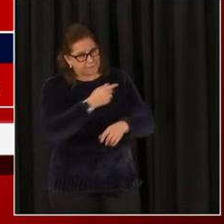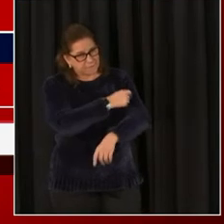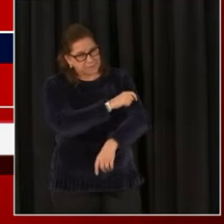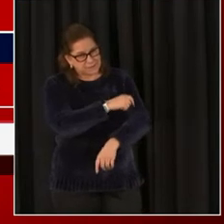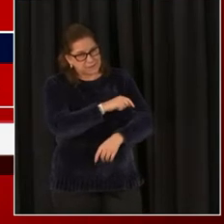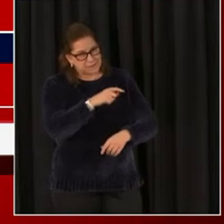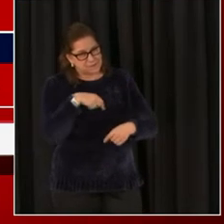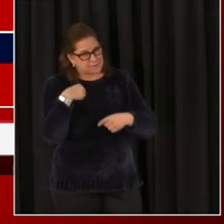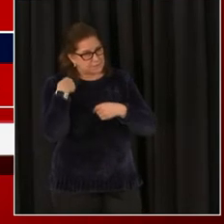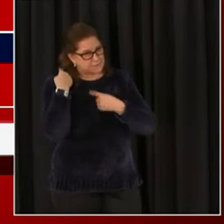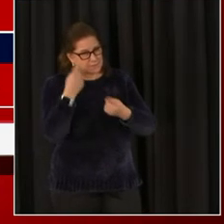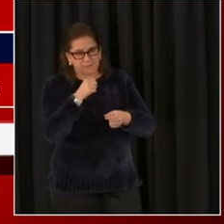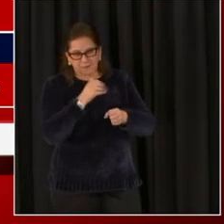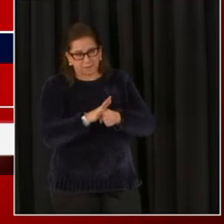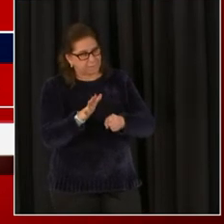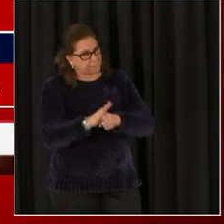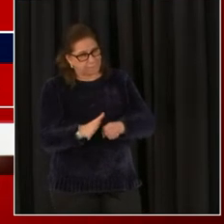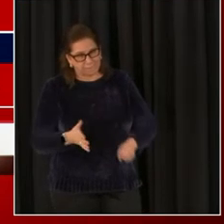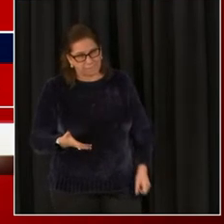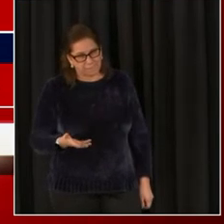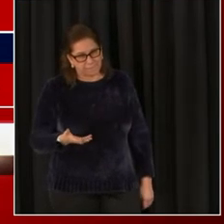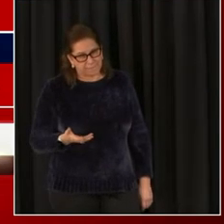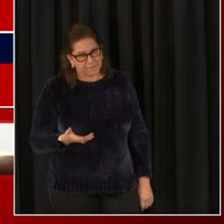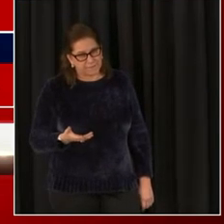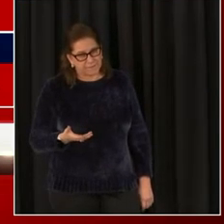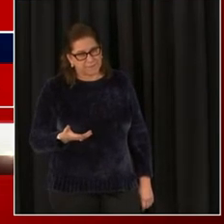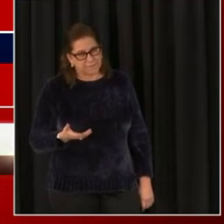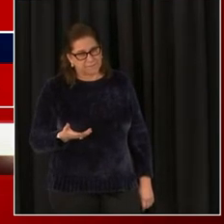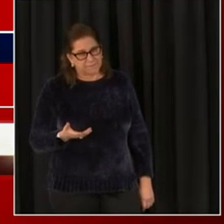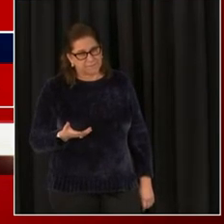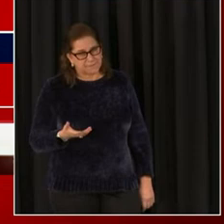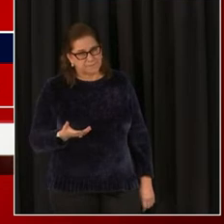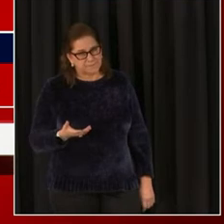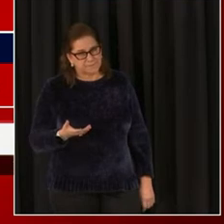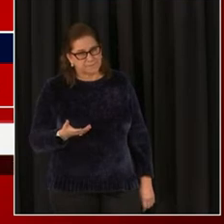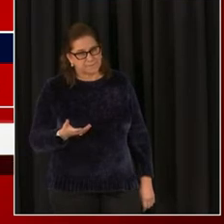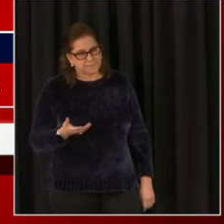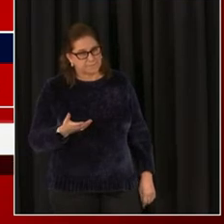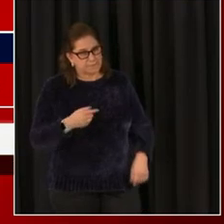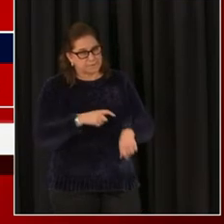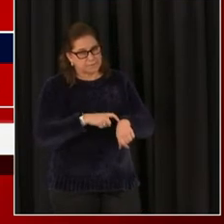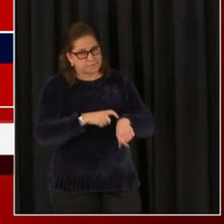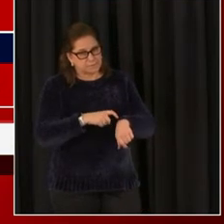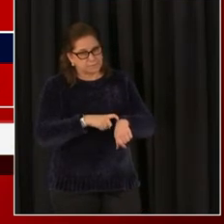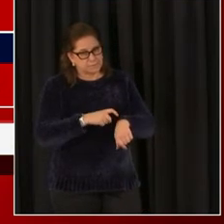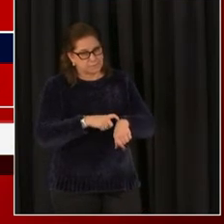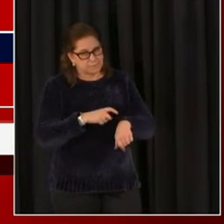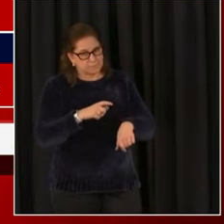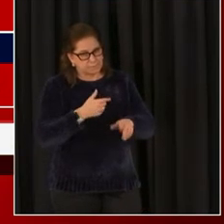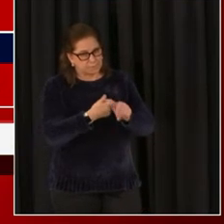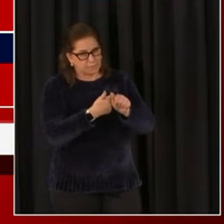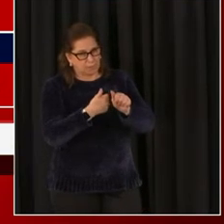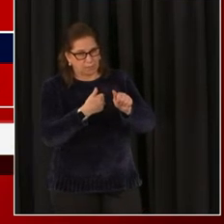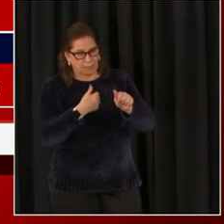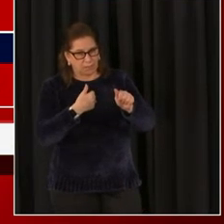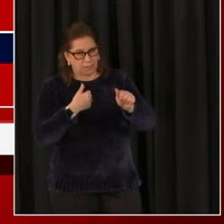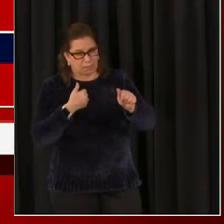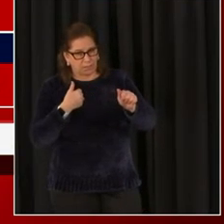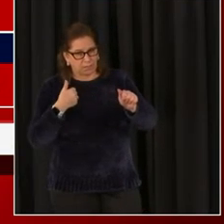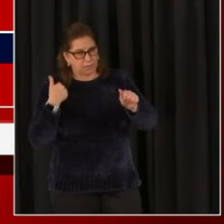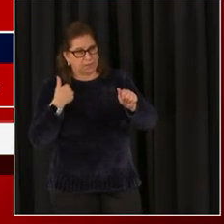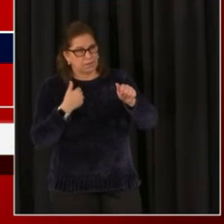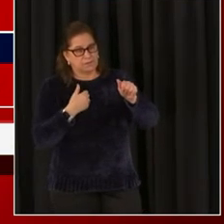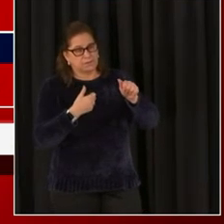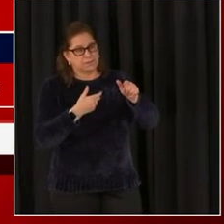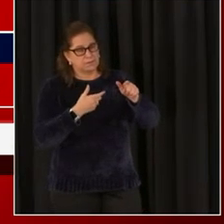but then we consistently see a, a, a, large percentage of a lag between the vaccines that the district is allocated and how many